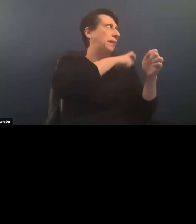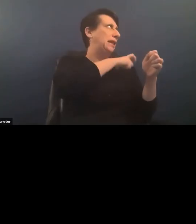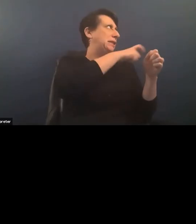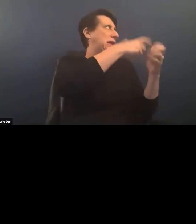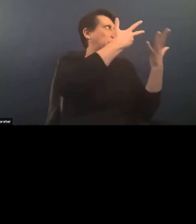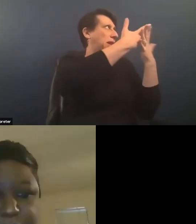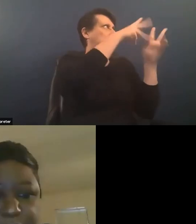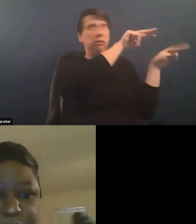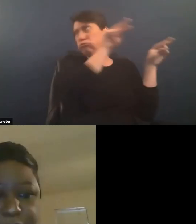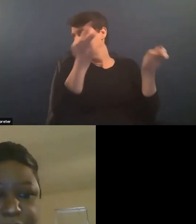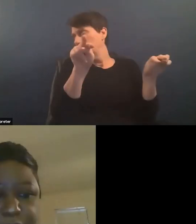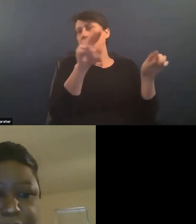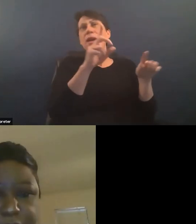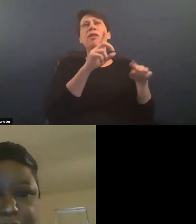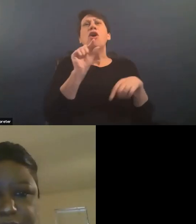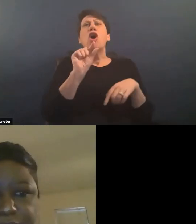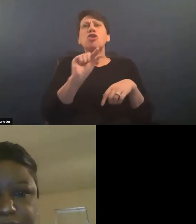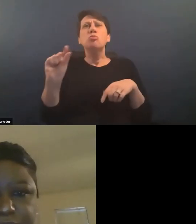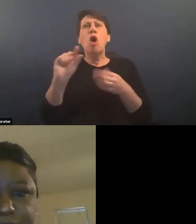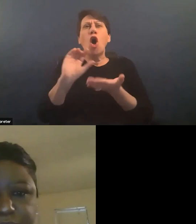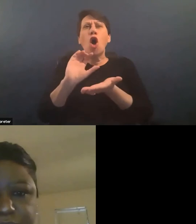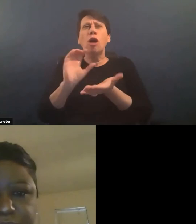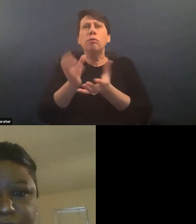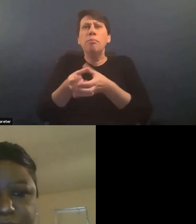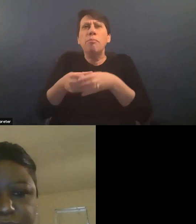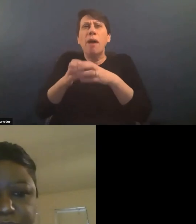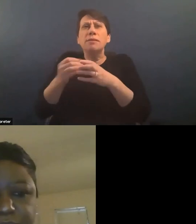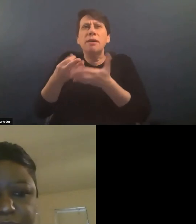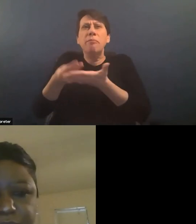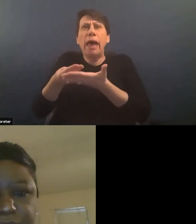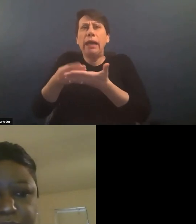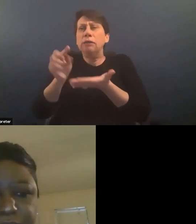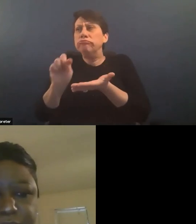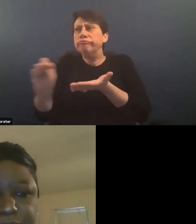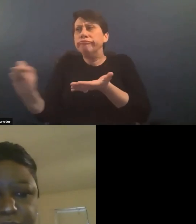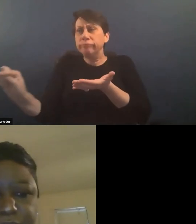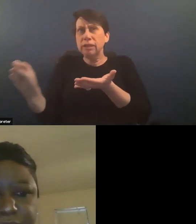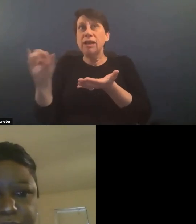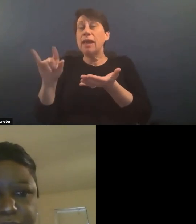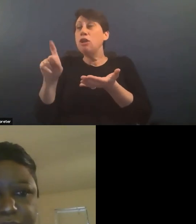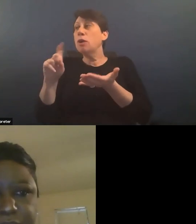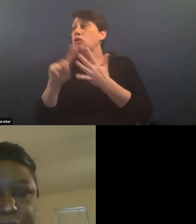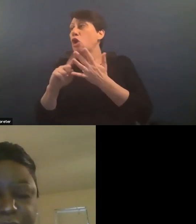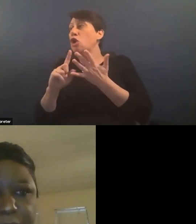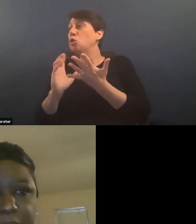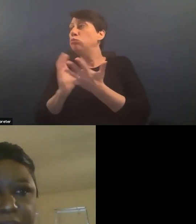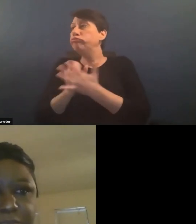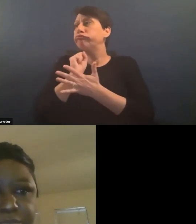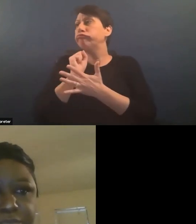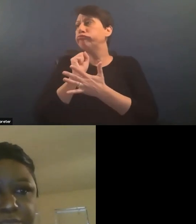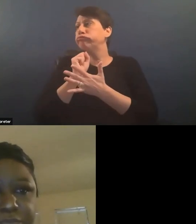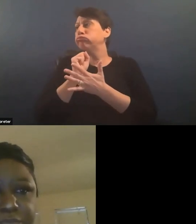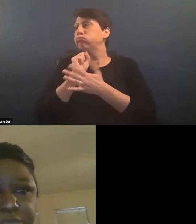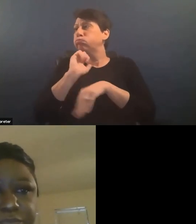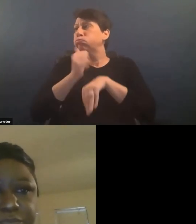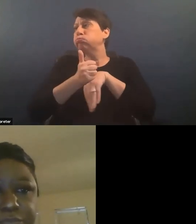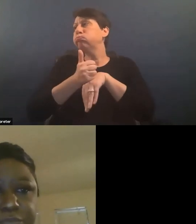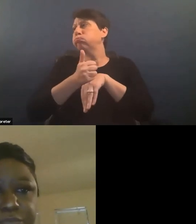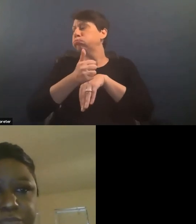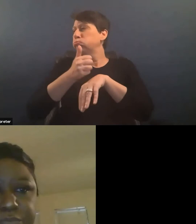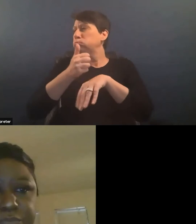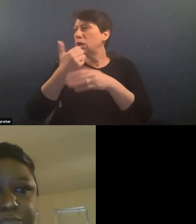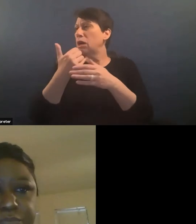small pots of money that may help you at least start to um explore um a small program